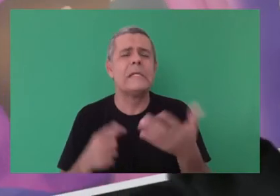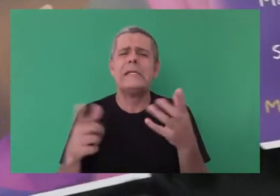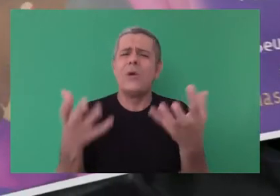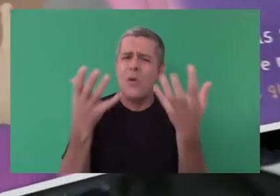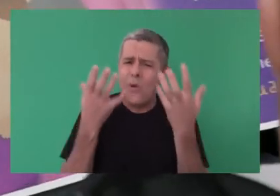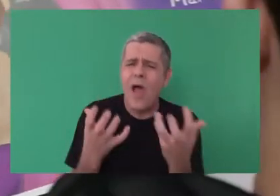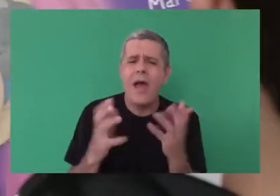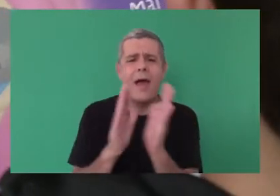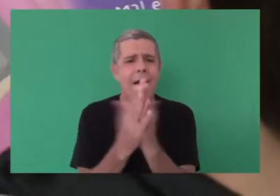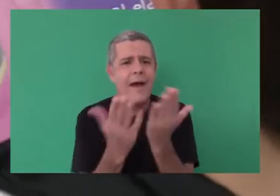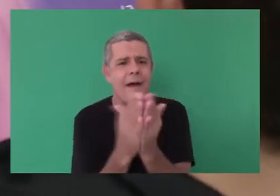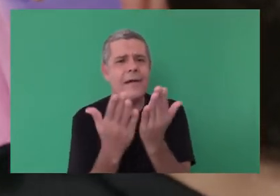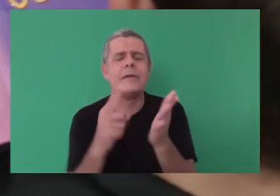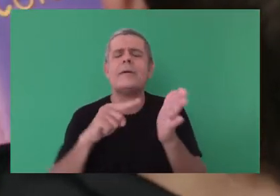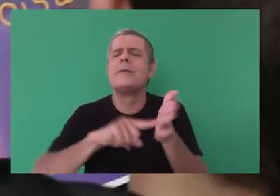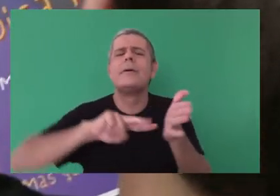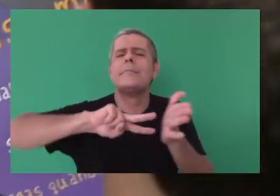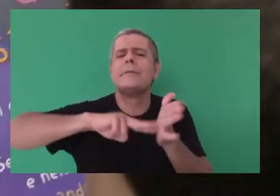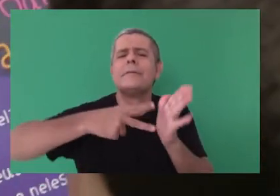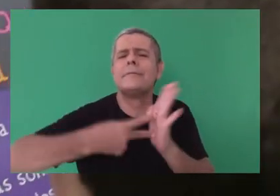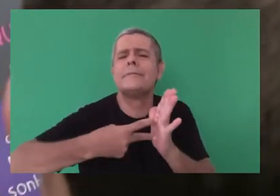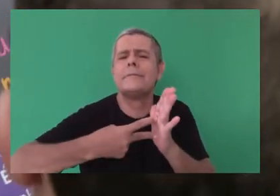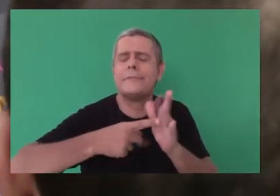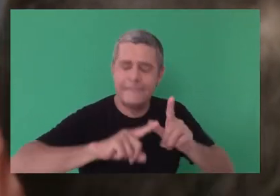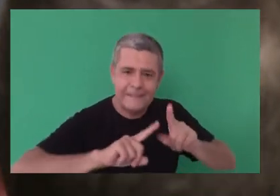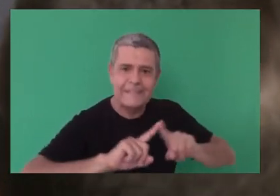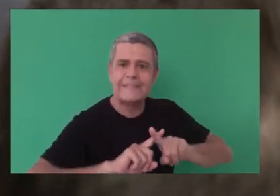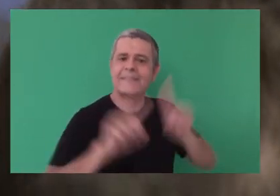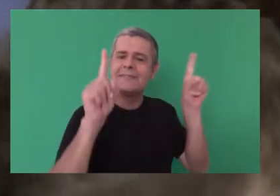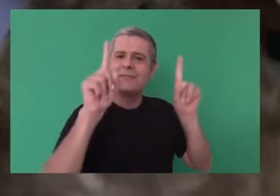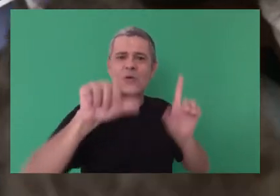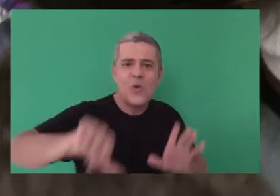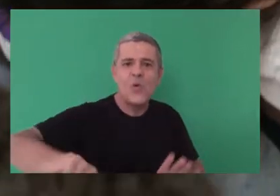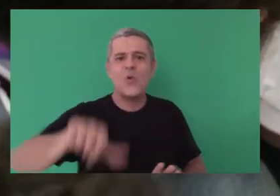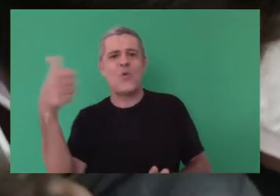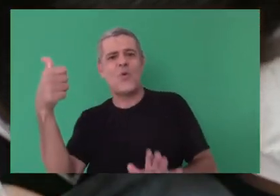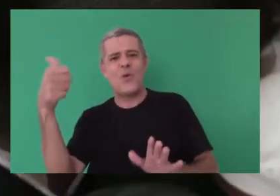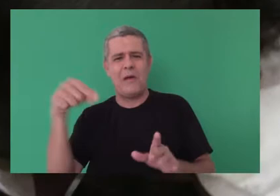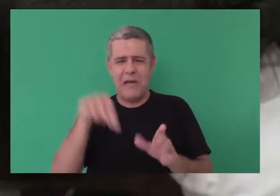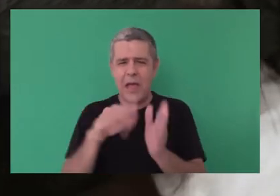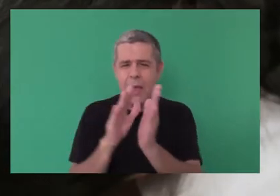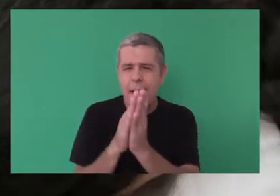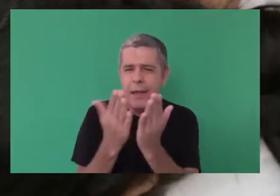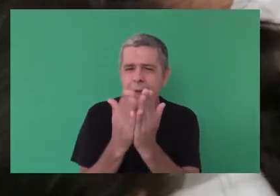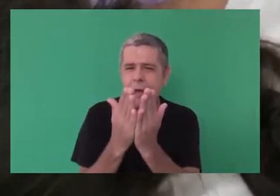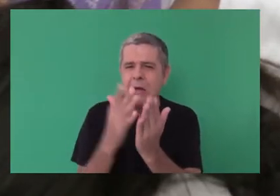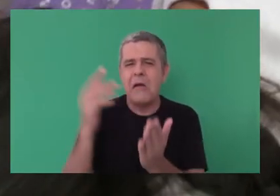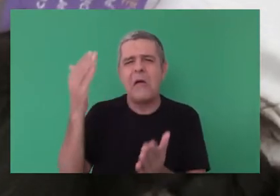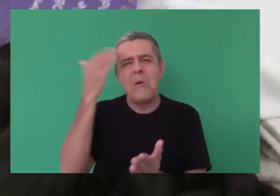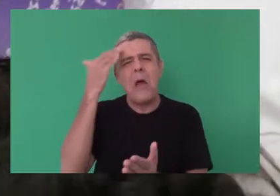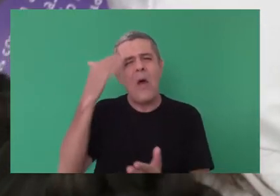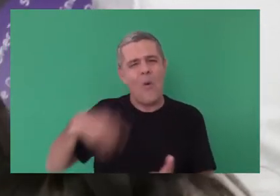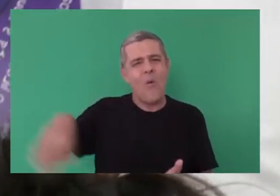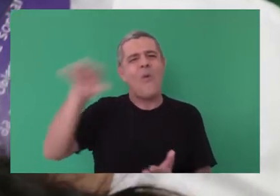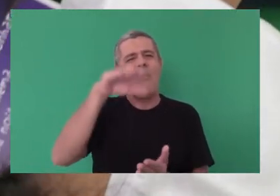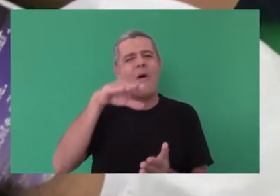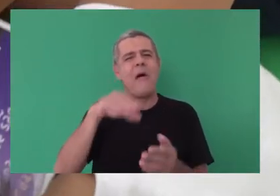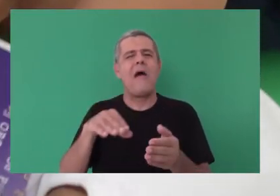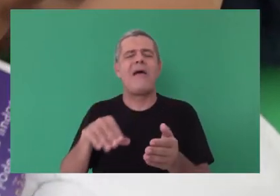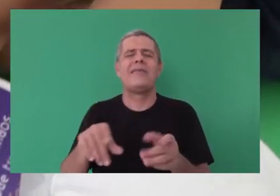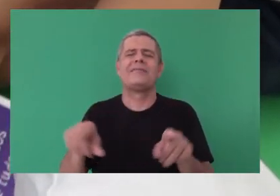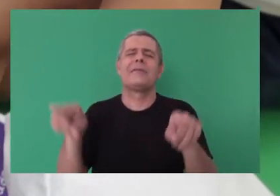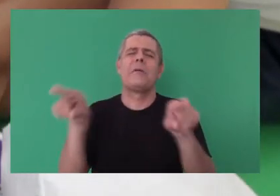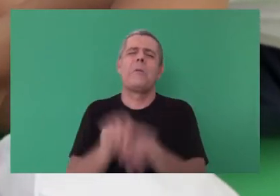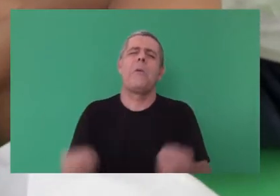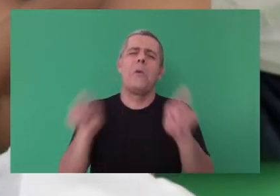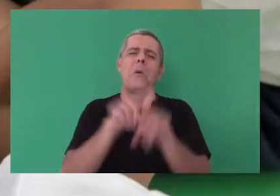to give to this new generation of kids a new meaning for books. The book, as we know it today, is an antiquated and discriminatory